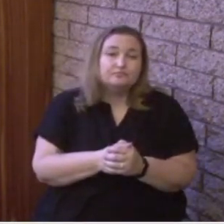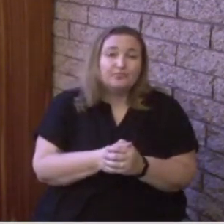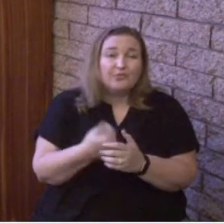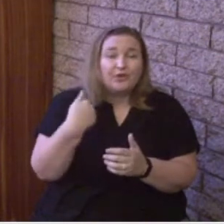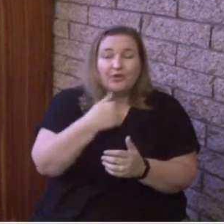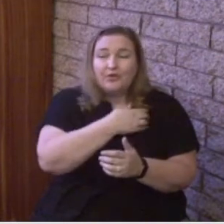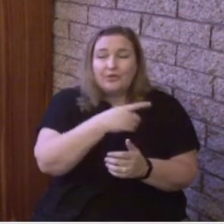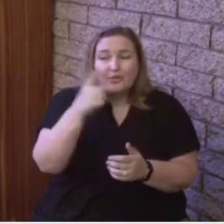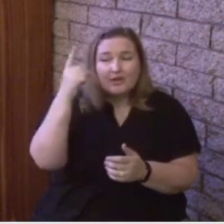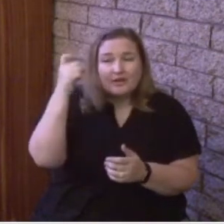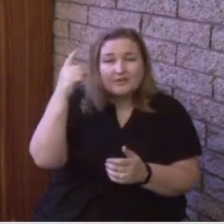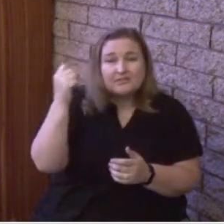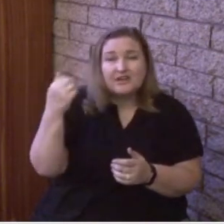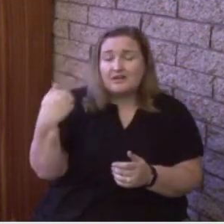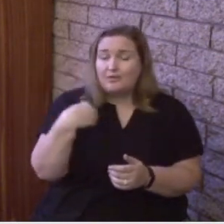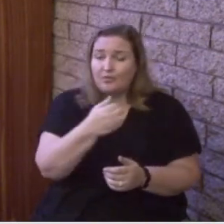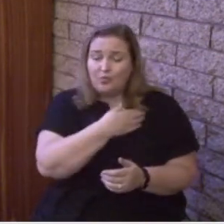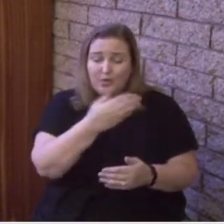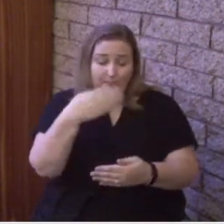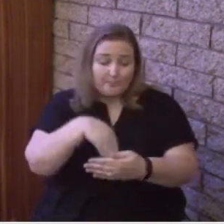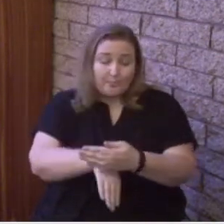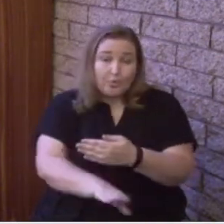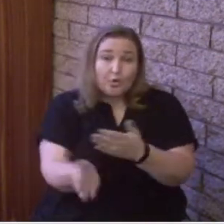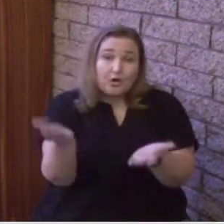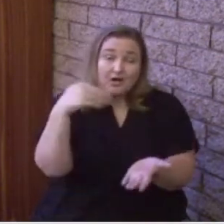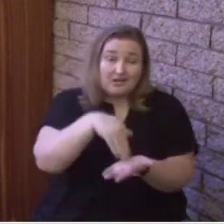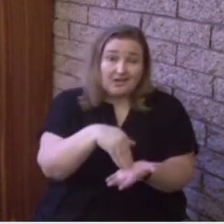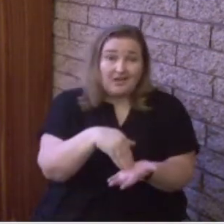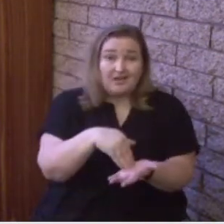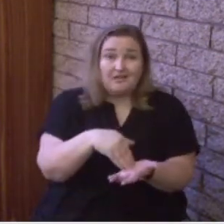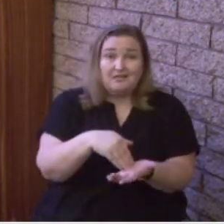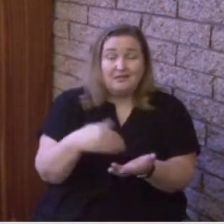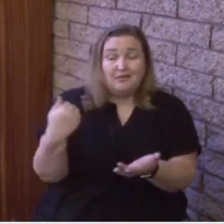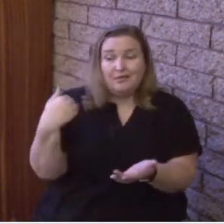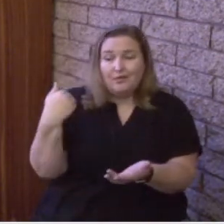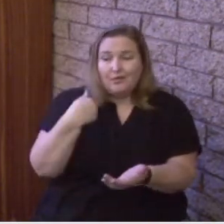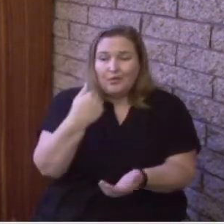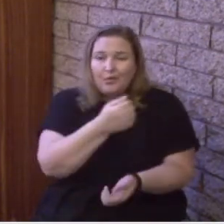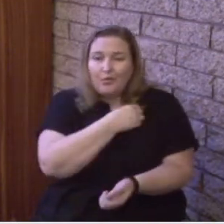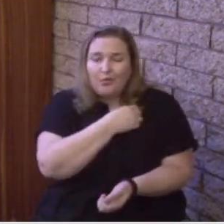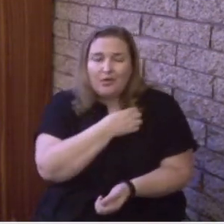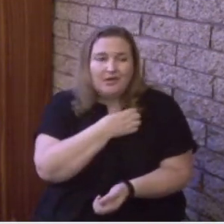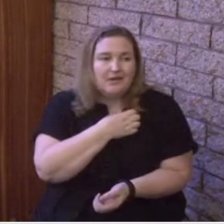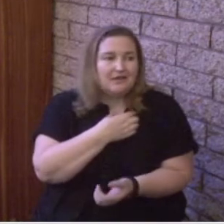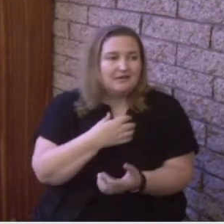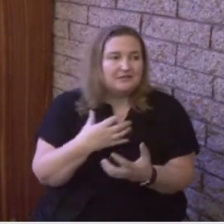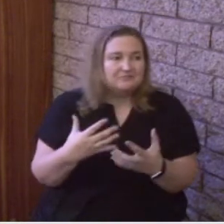understand that we're born again, that we become saturated with the experiences of the Holy Spirit.